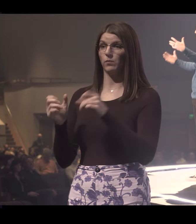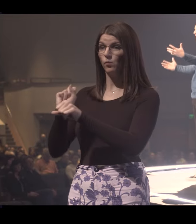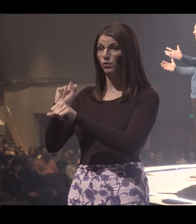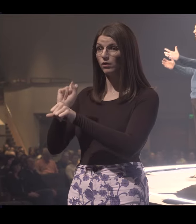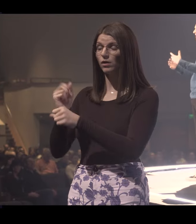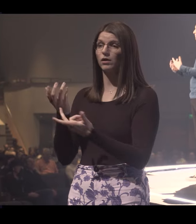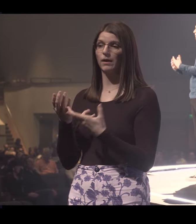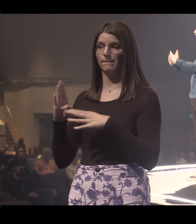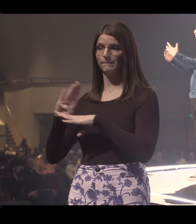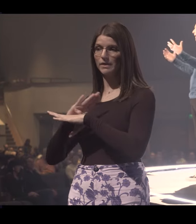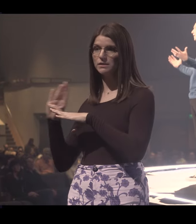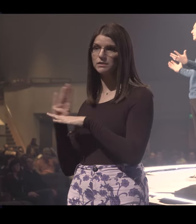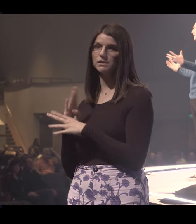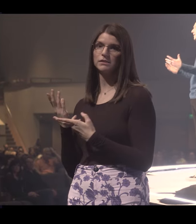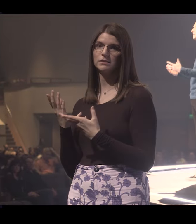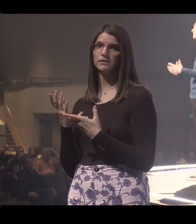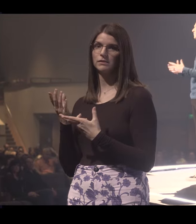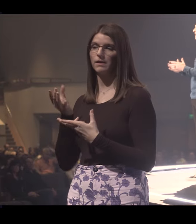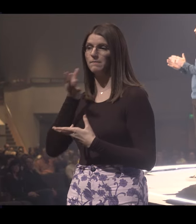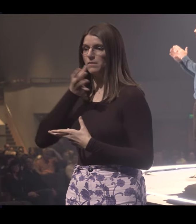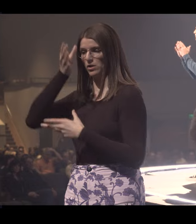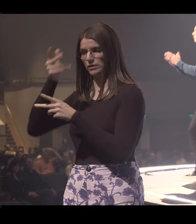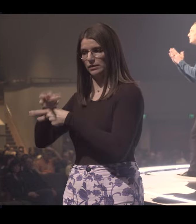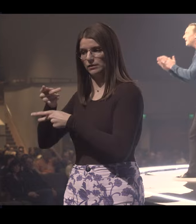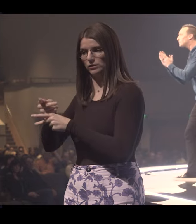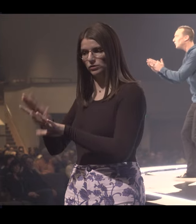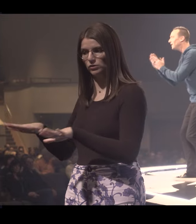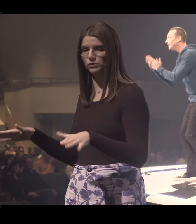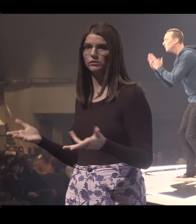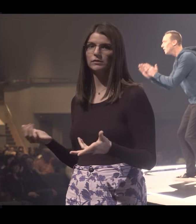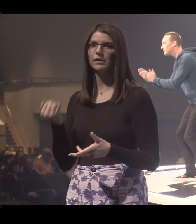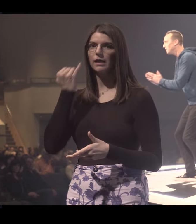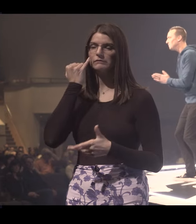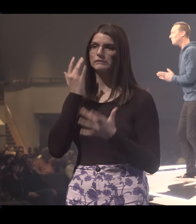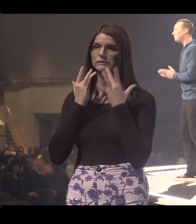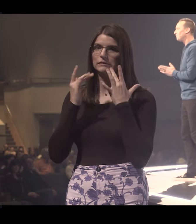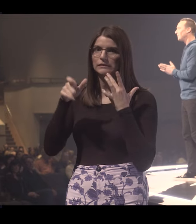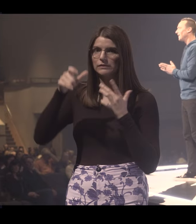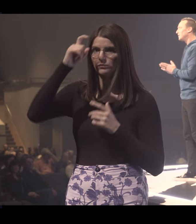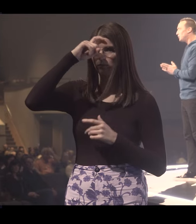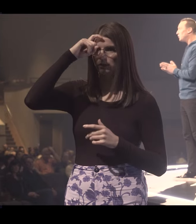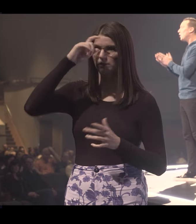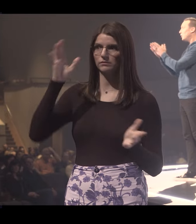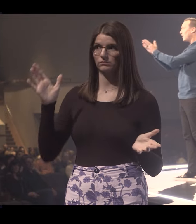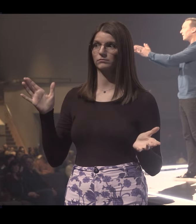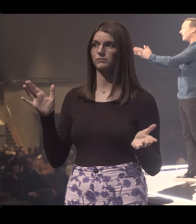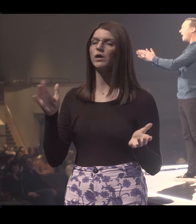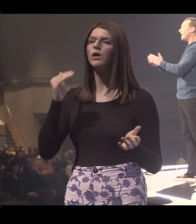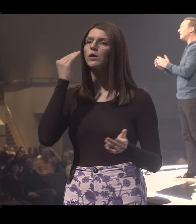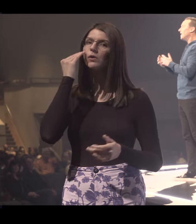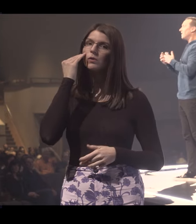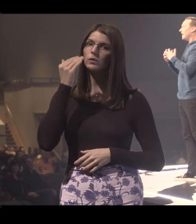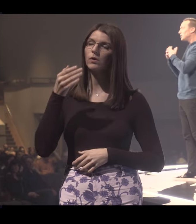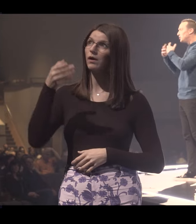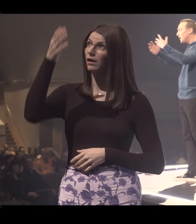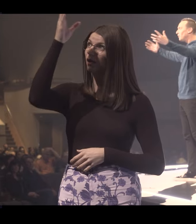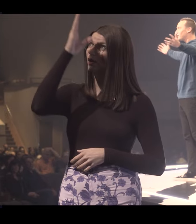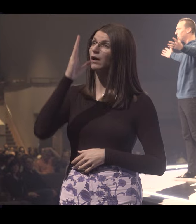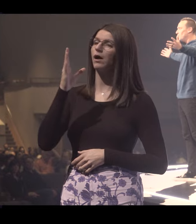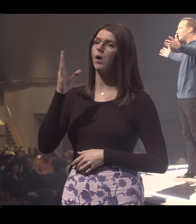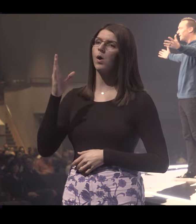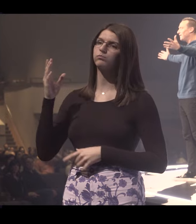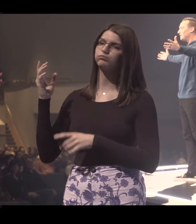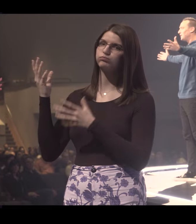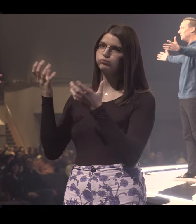could be something at work or in business. It could be with your parenting. If you desperately need wisdom, did you know you have a God